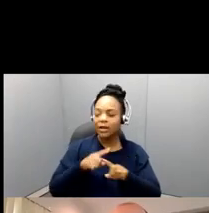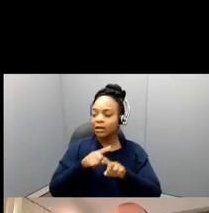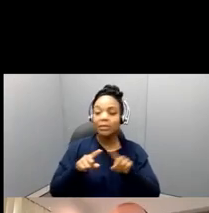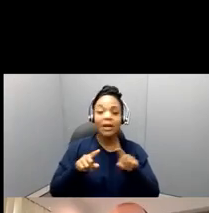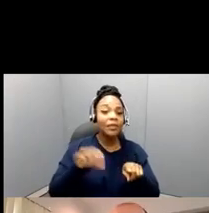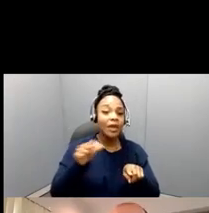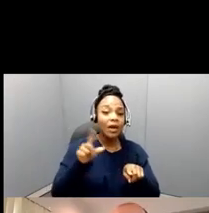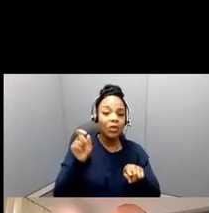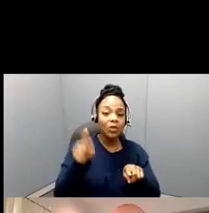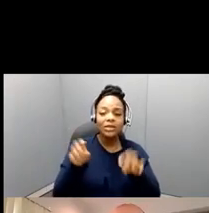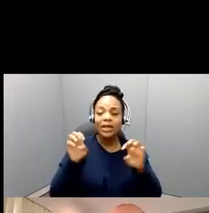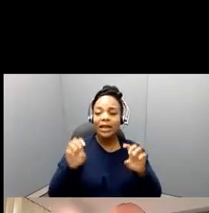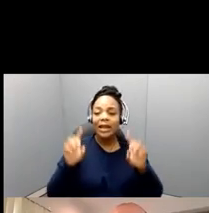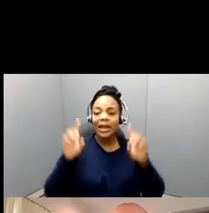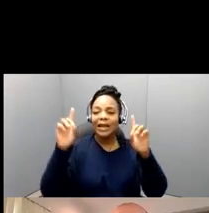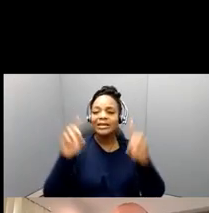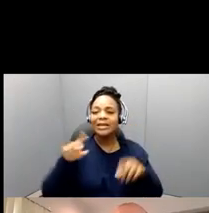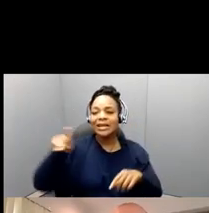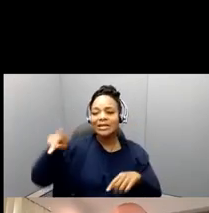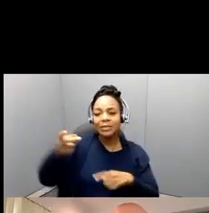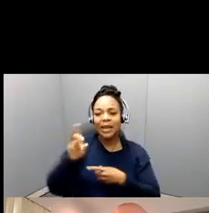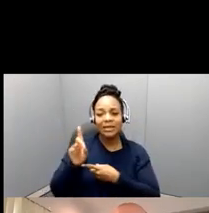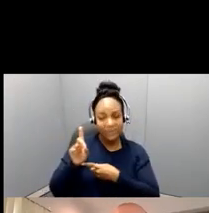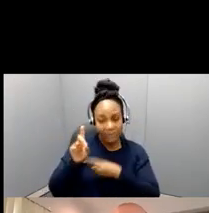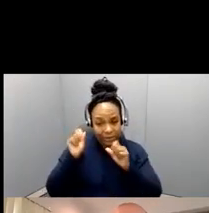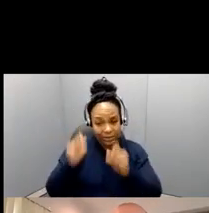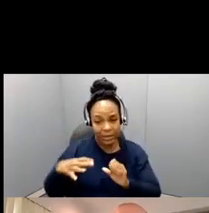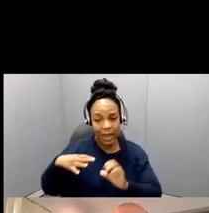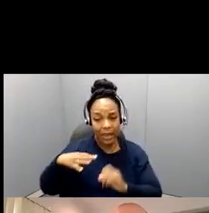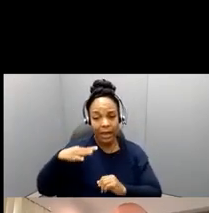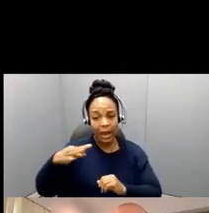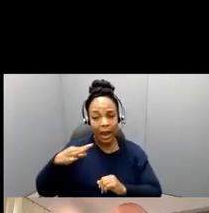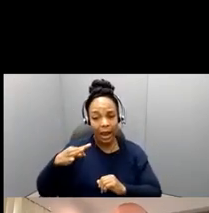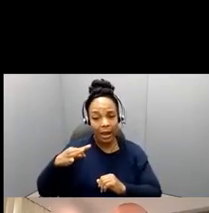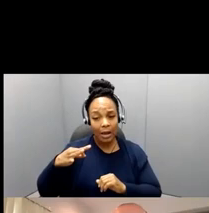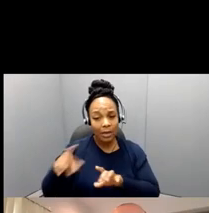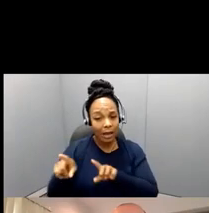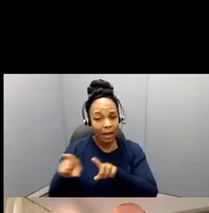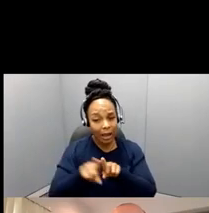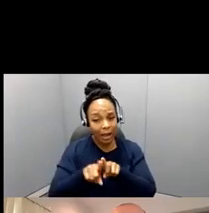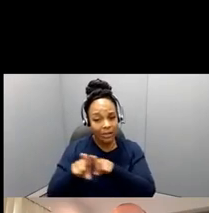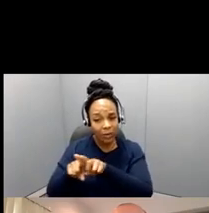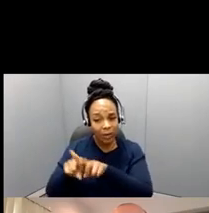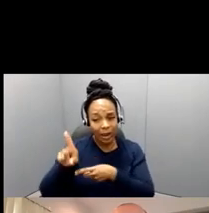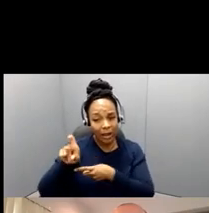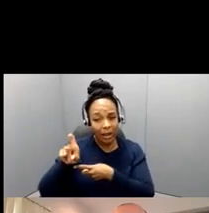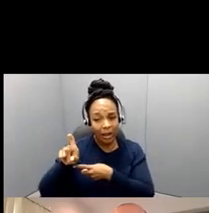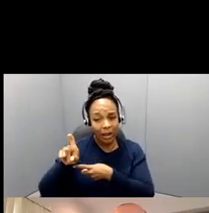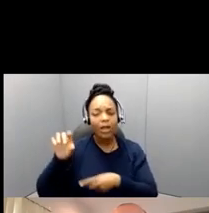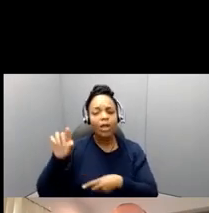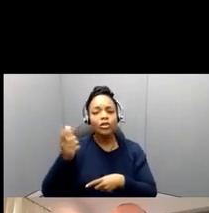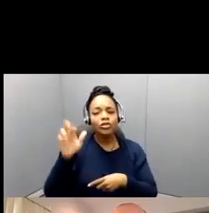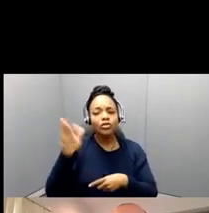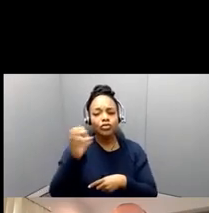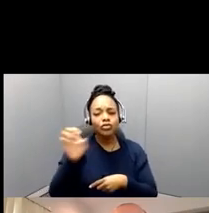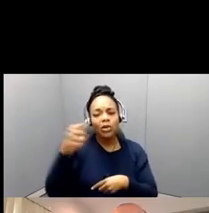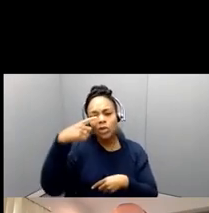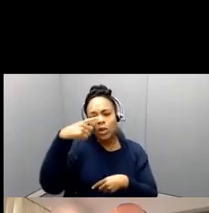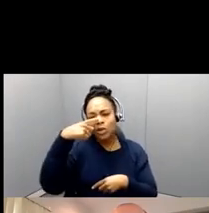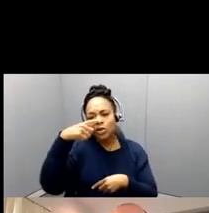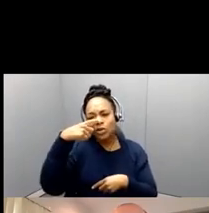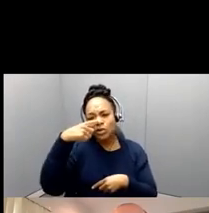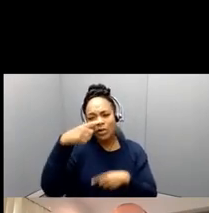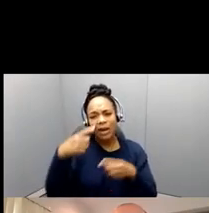eligible to apply for this fellowship, as well as PhD candidates. Um, George, can you speak more on where, um,